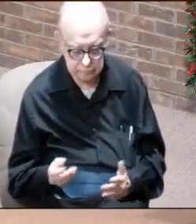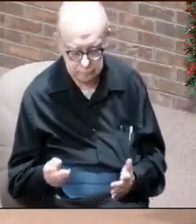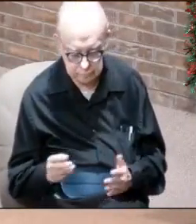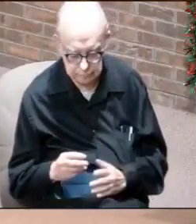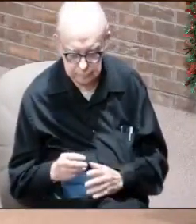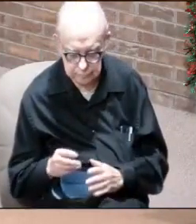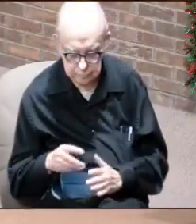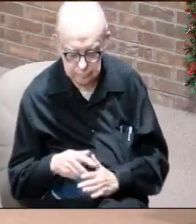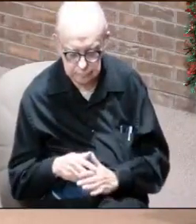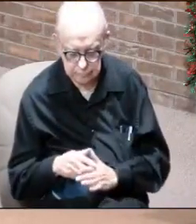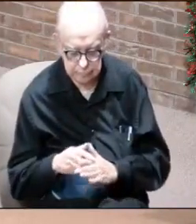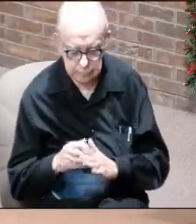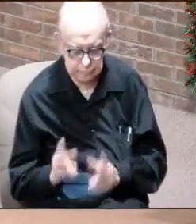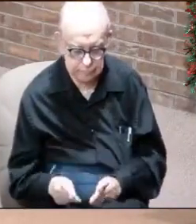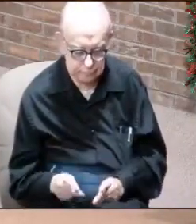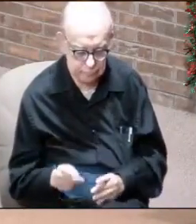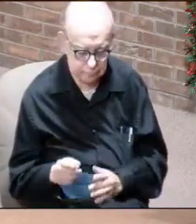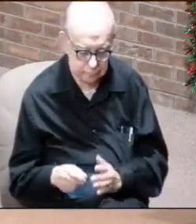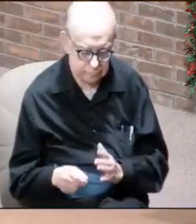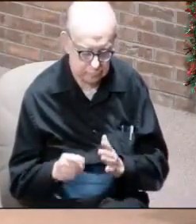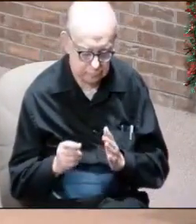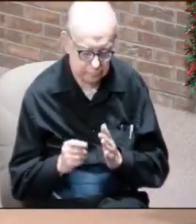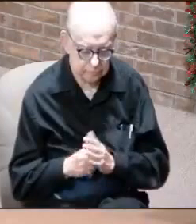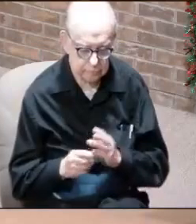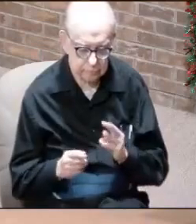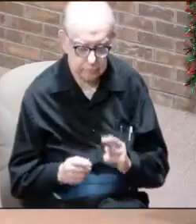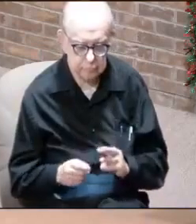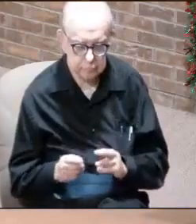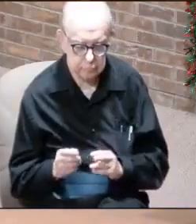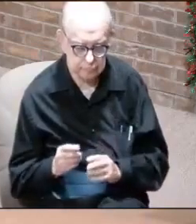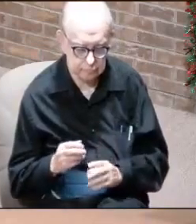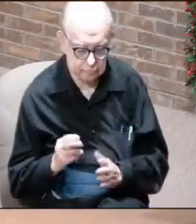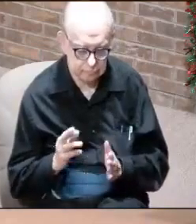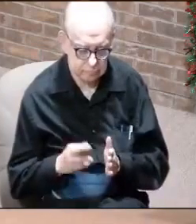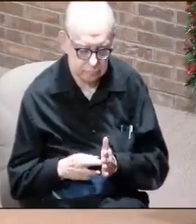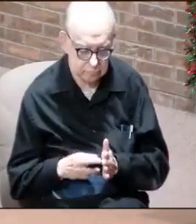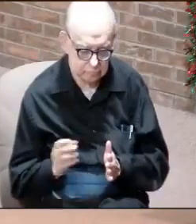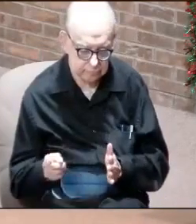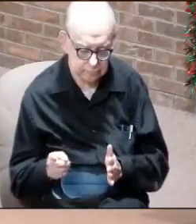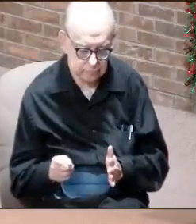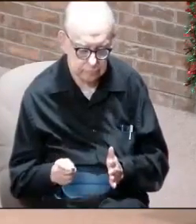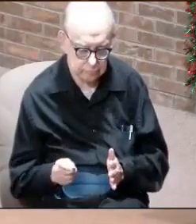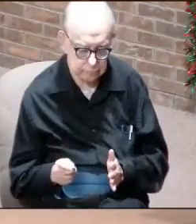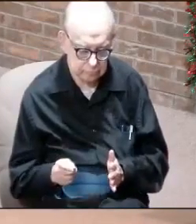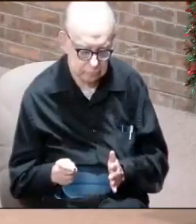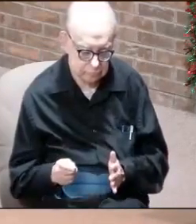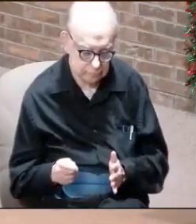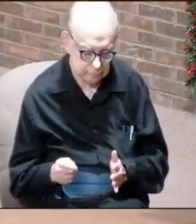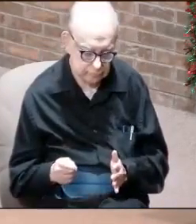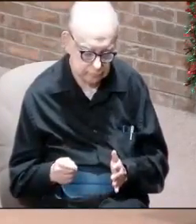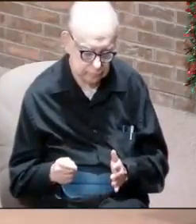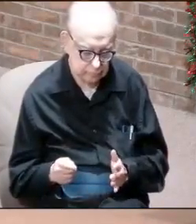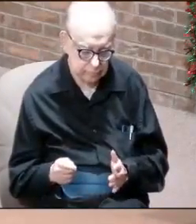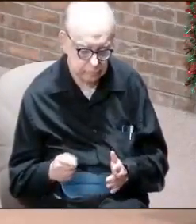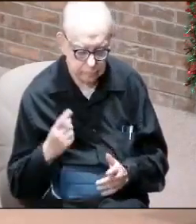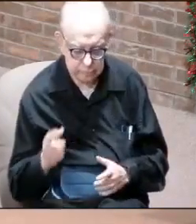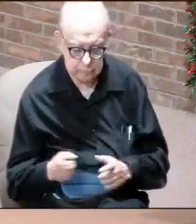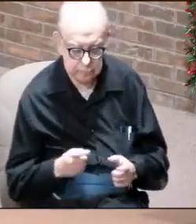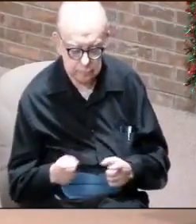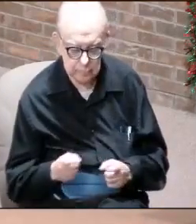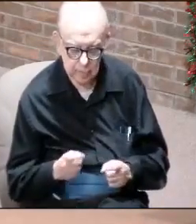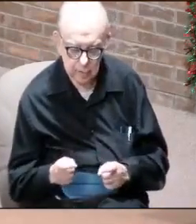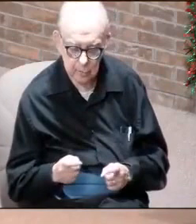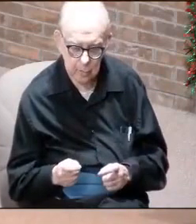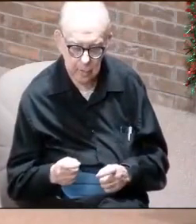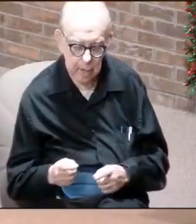horse in chapter 6 is a representative of the world's lust for control and rule by